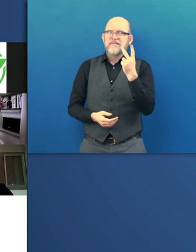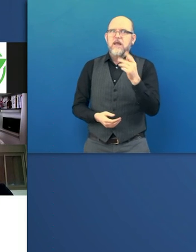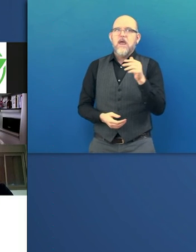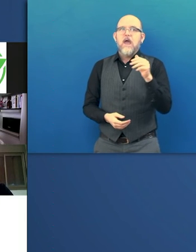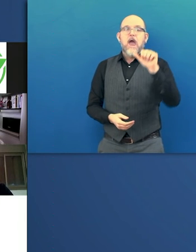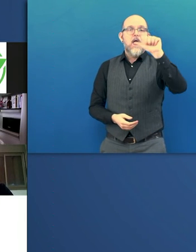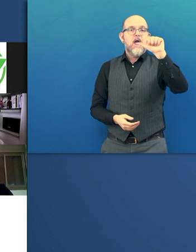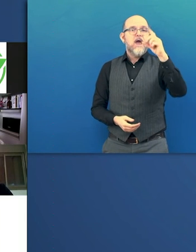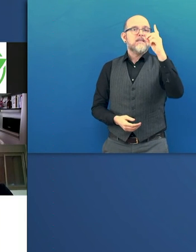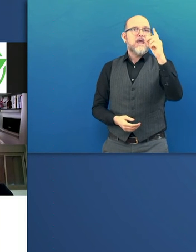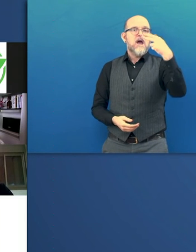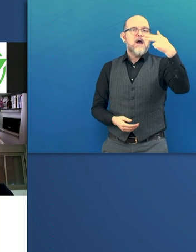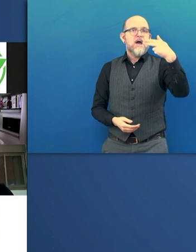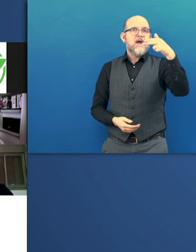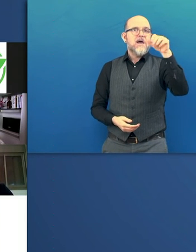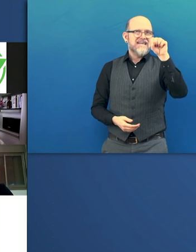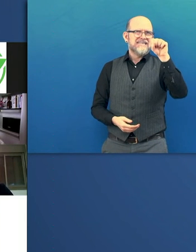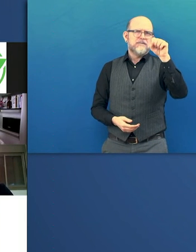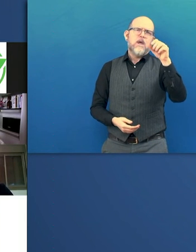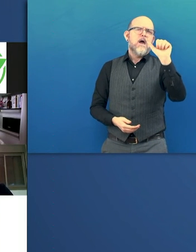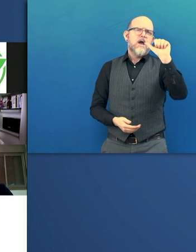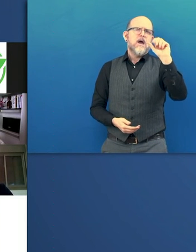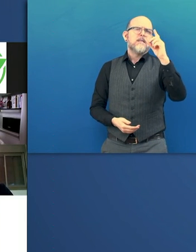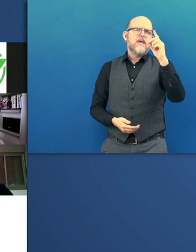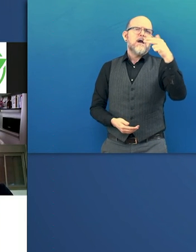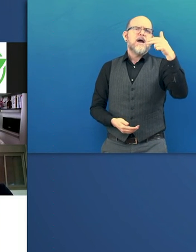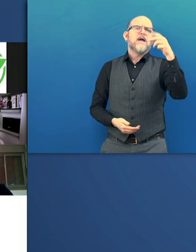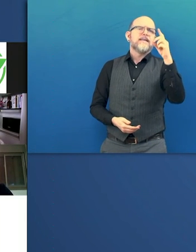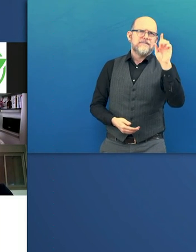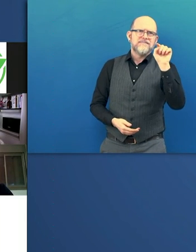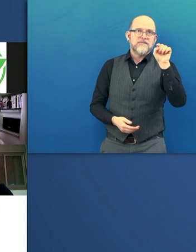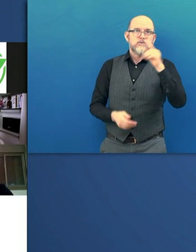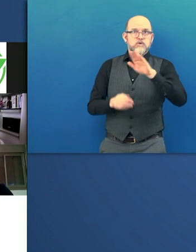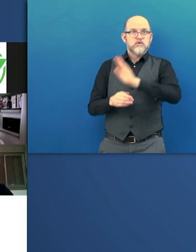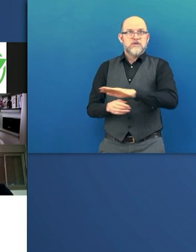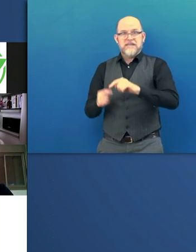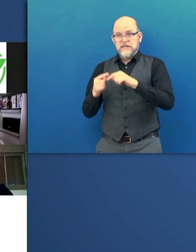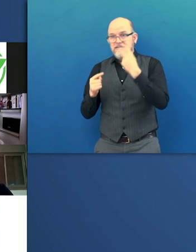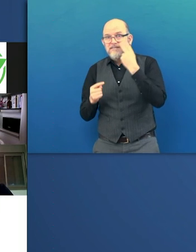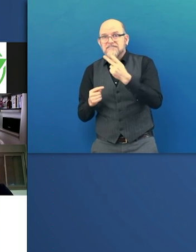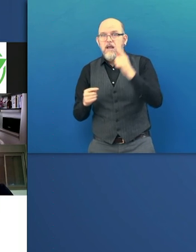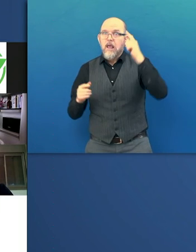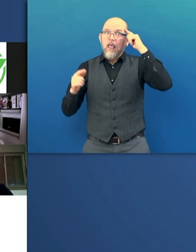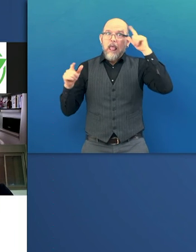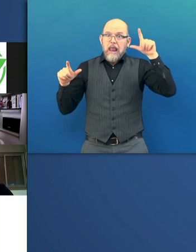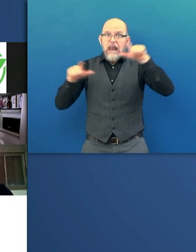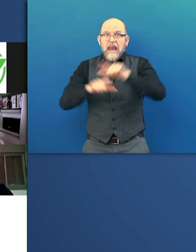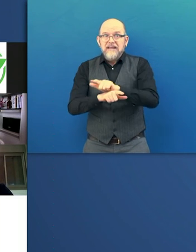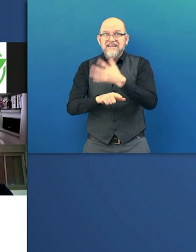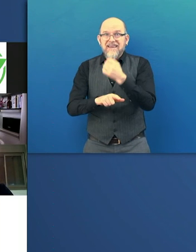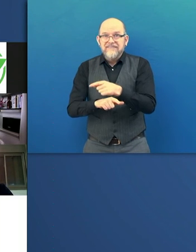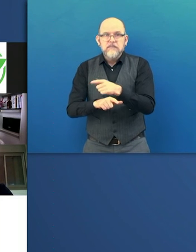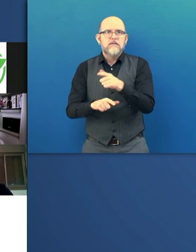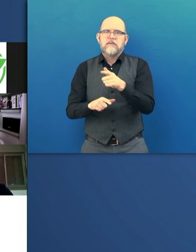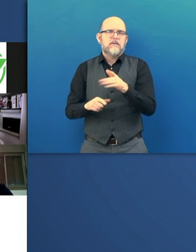it's a lifelong autoimmune related conditions. And the children suffer from dyslexia. They lack of motivation. They